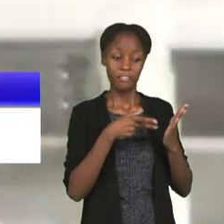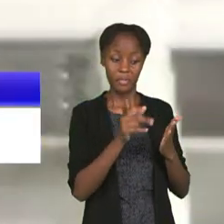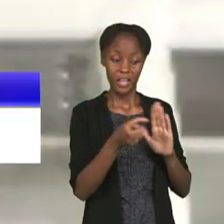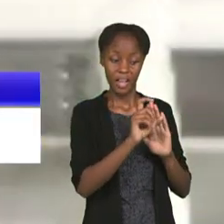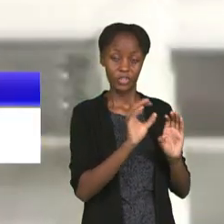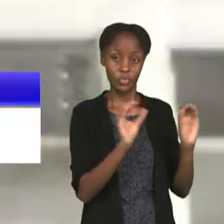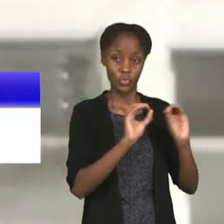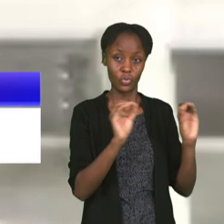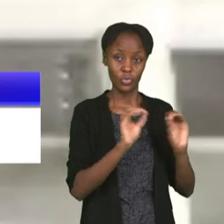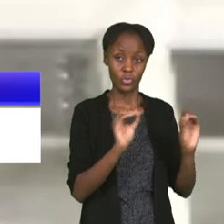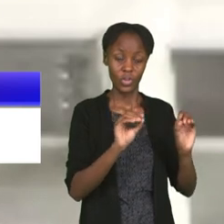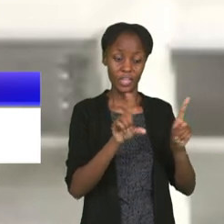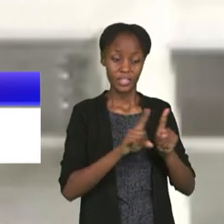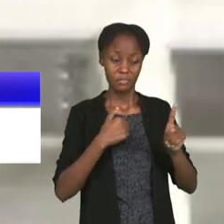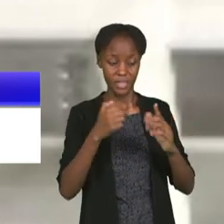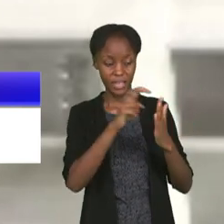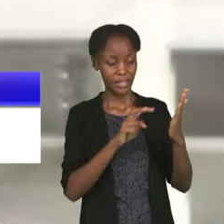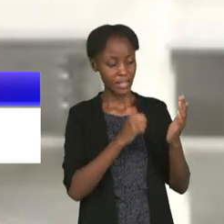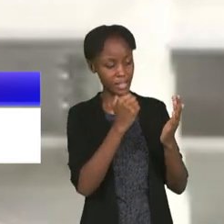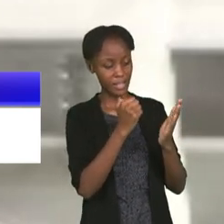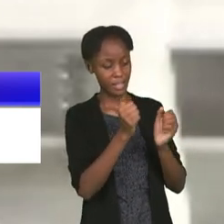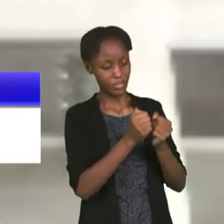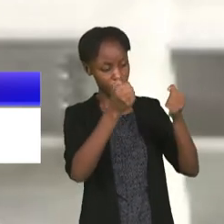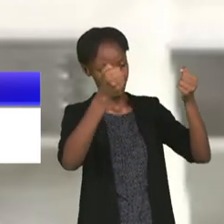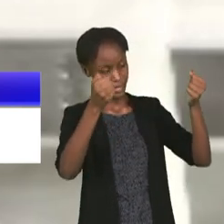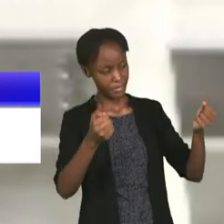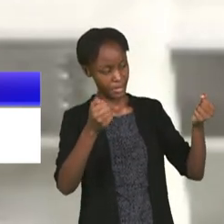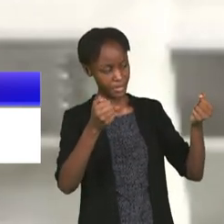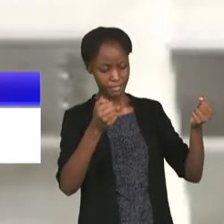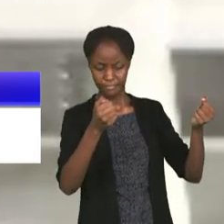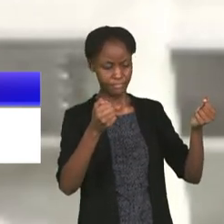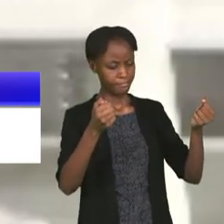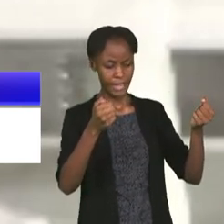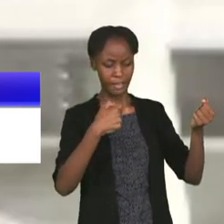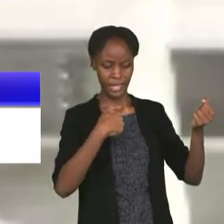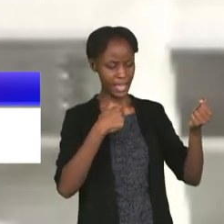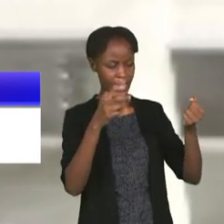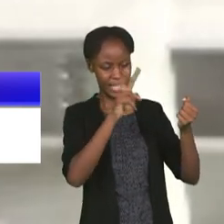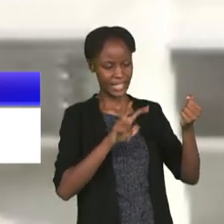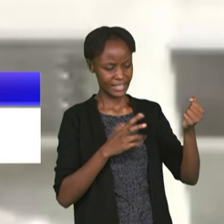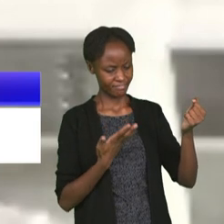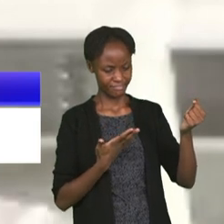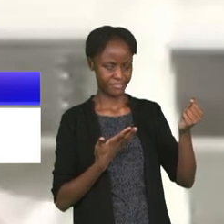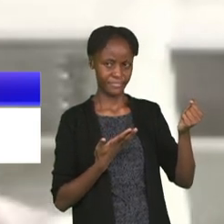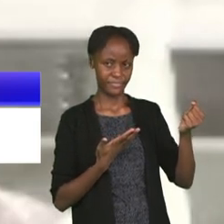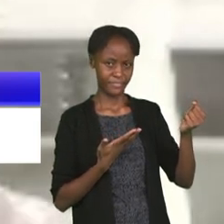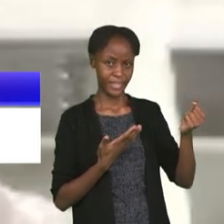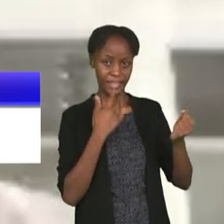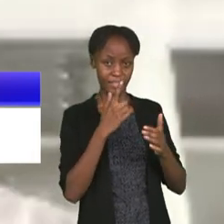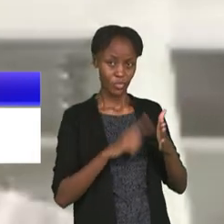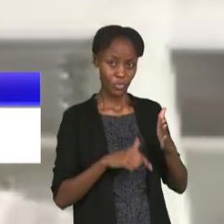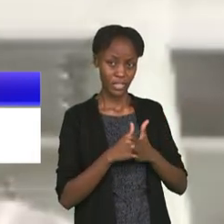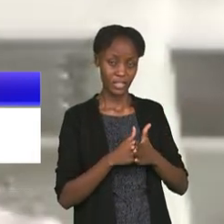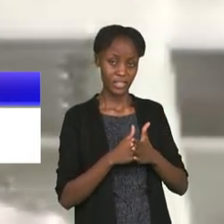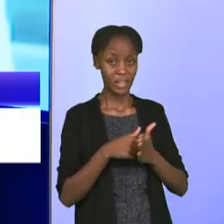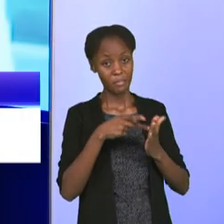the newspaper, like you, and it's exactly what I read. But it's like it.